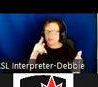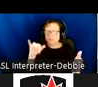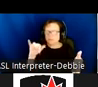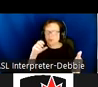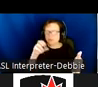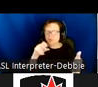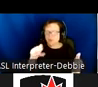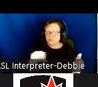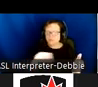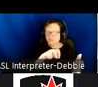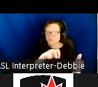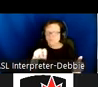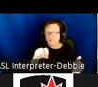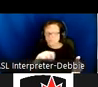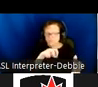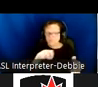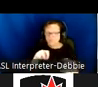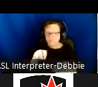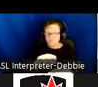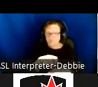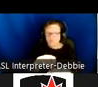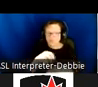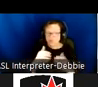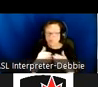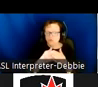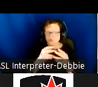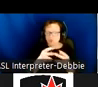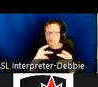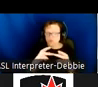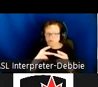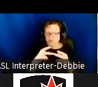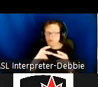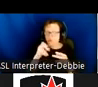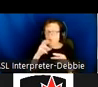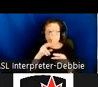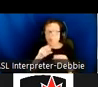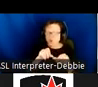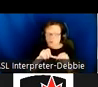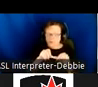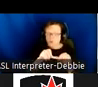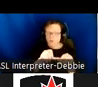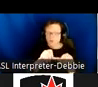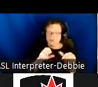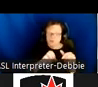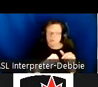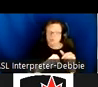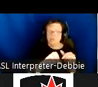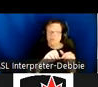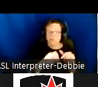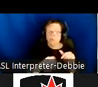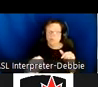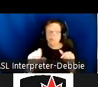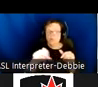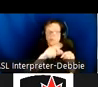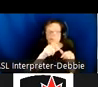push the knob while you hold onto it to guide your hand to a new location on the workspace, or you can push on the knob and feel resistance when you move over a virtual